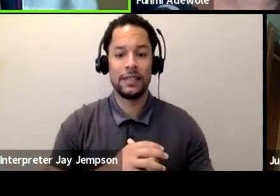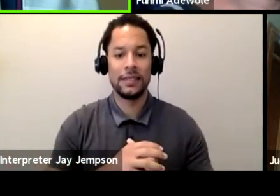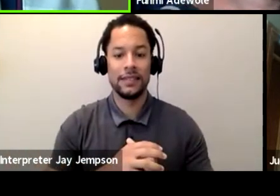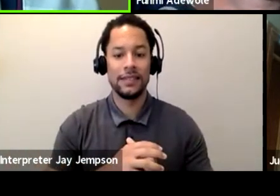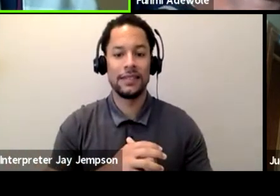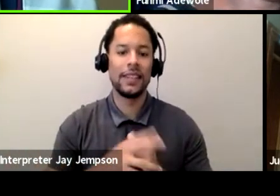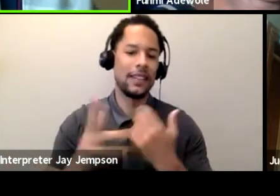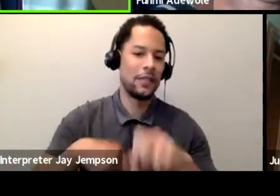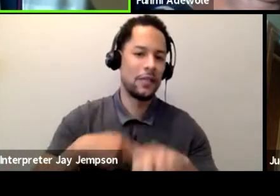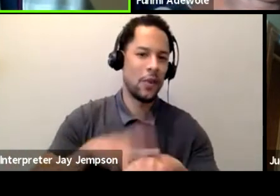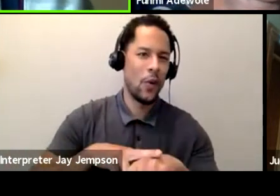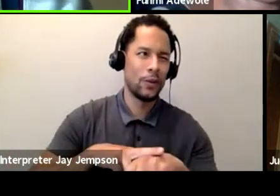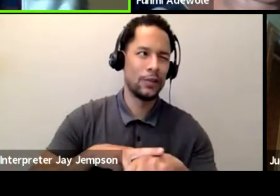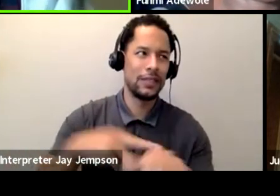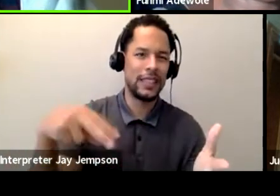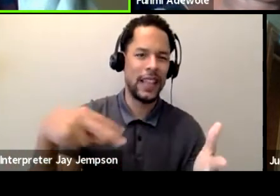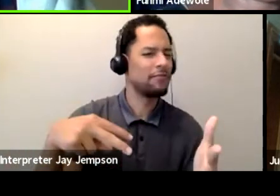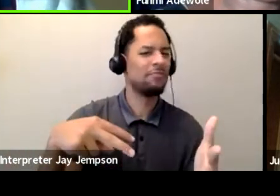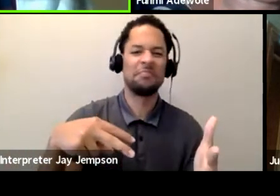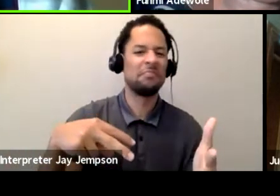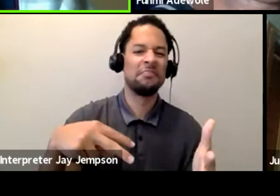that's not it. It's movement.